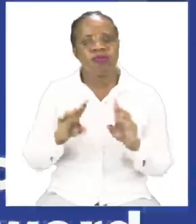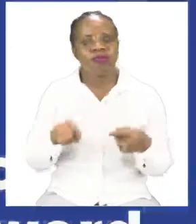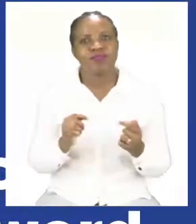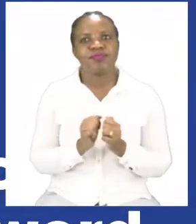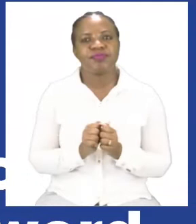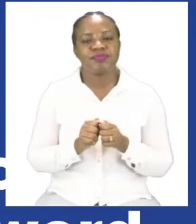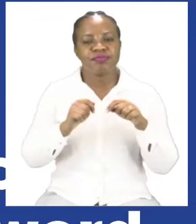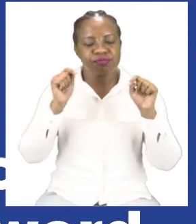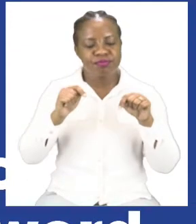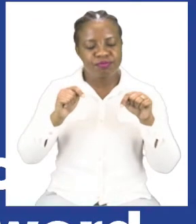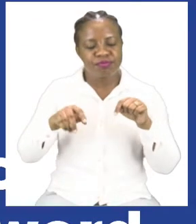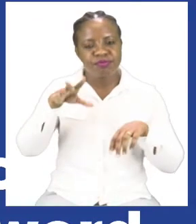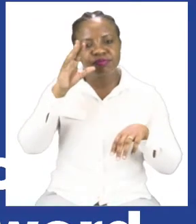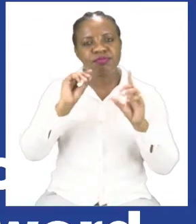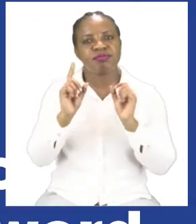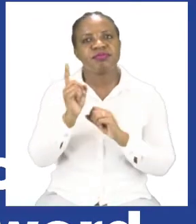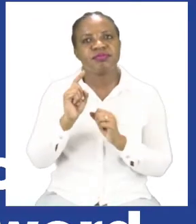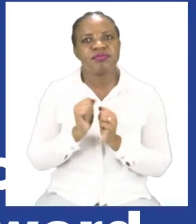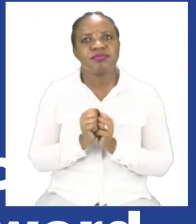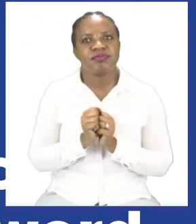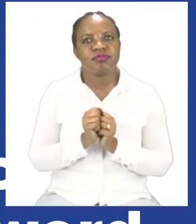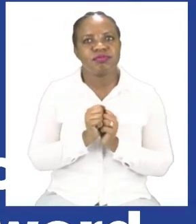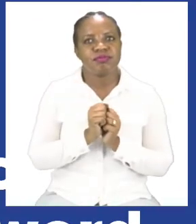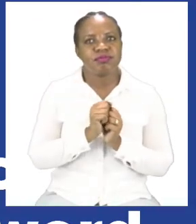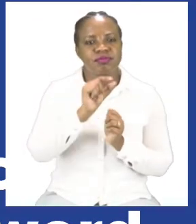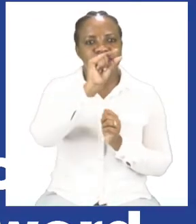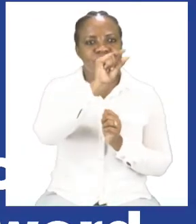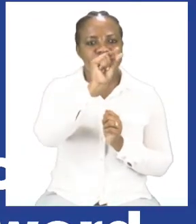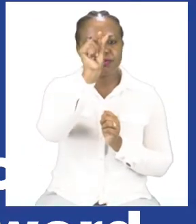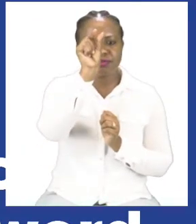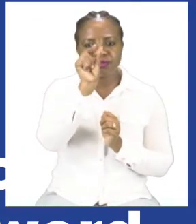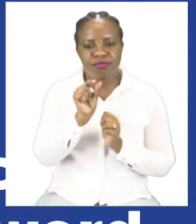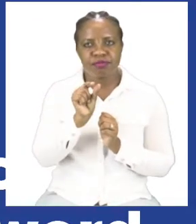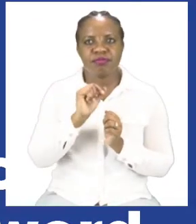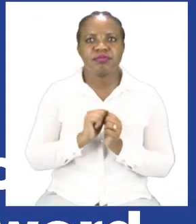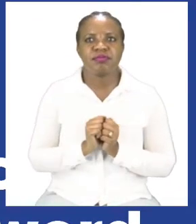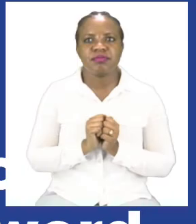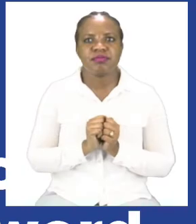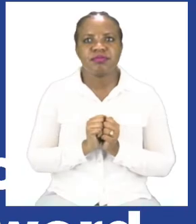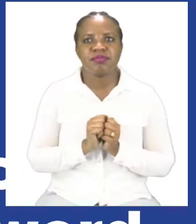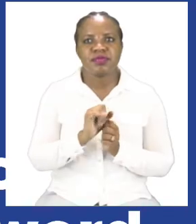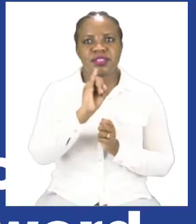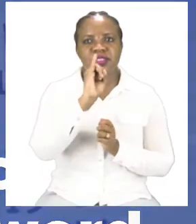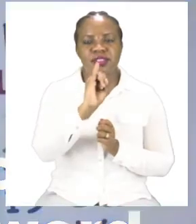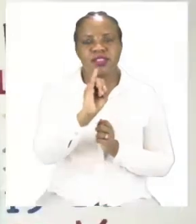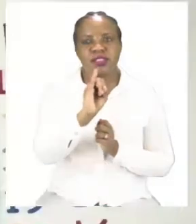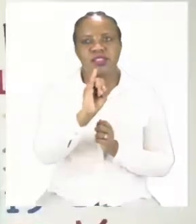Today's lesson is all about crossword puzzles and eat words.